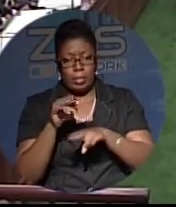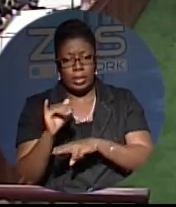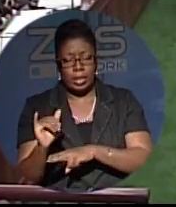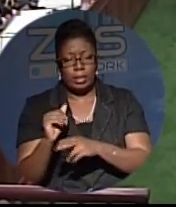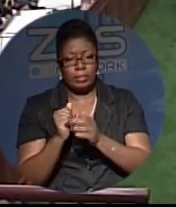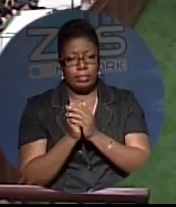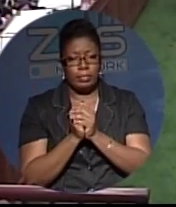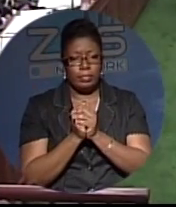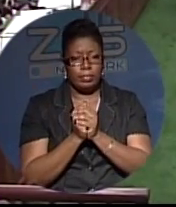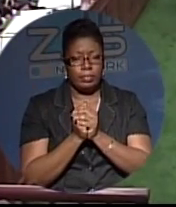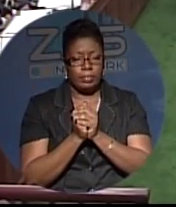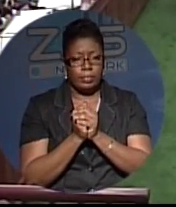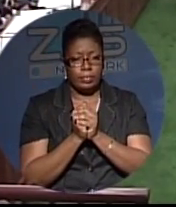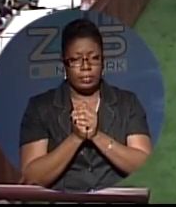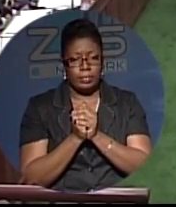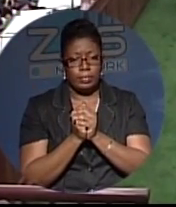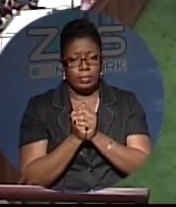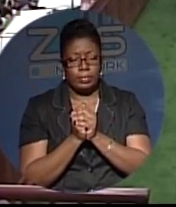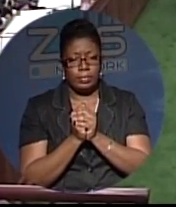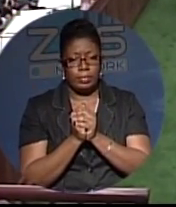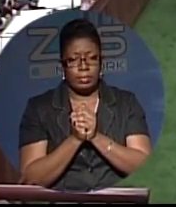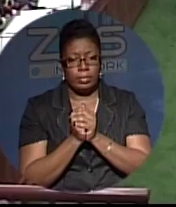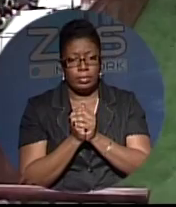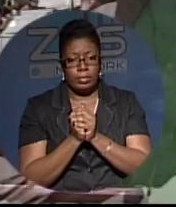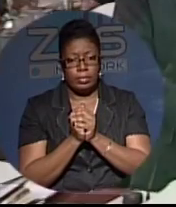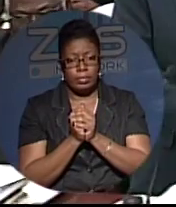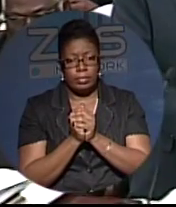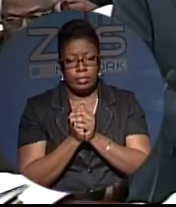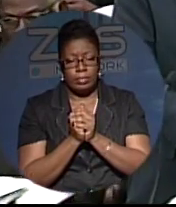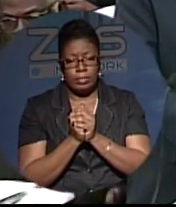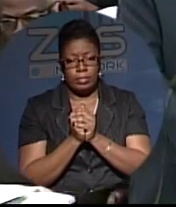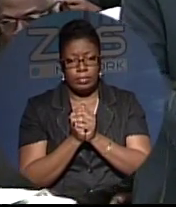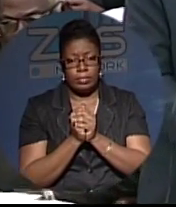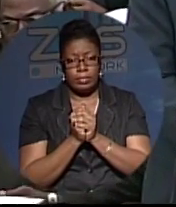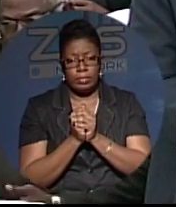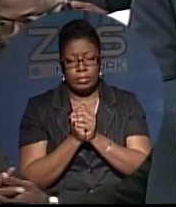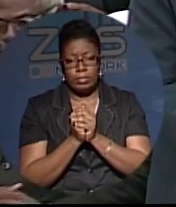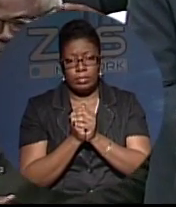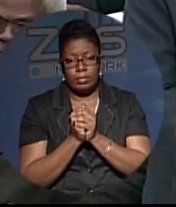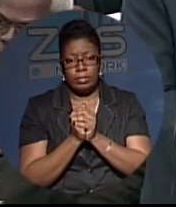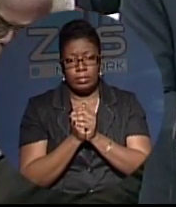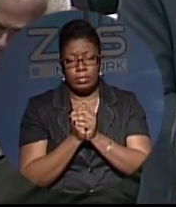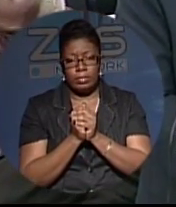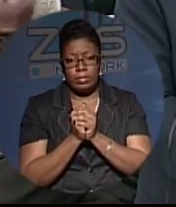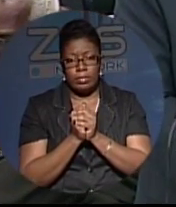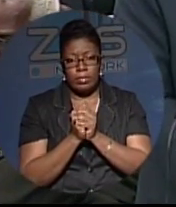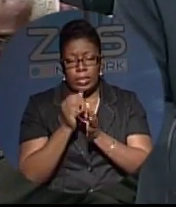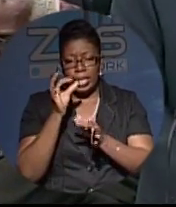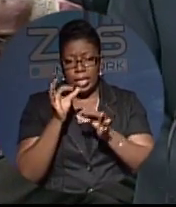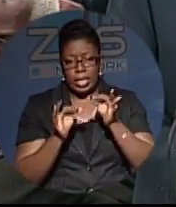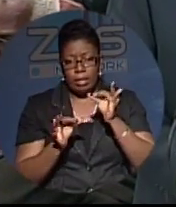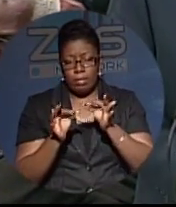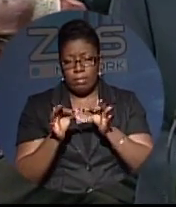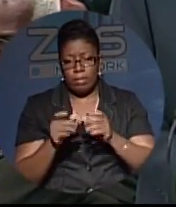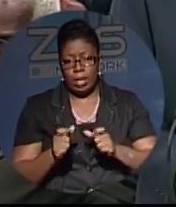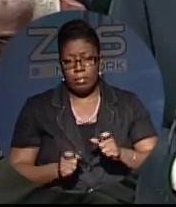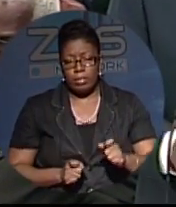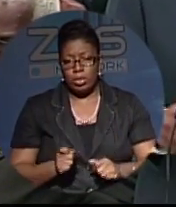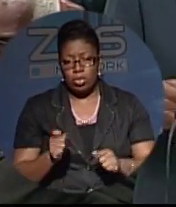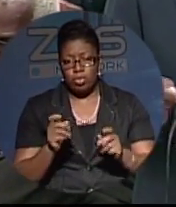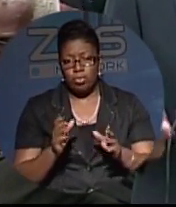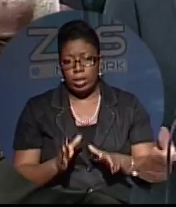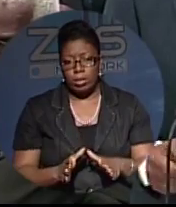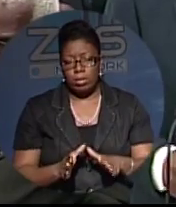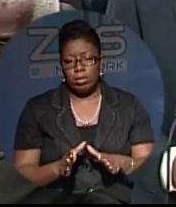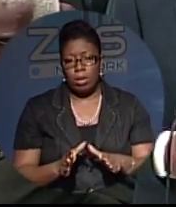in distribution of neighbor supply. Period. If an administrator, or if